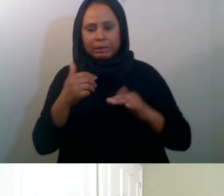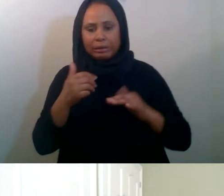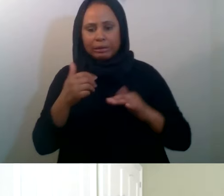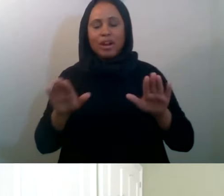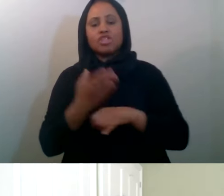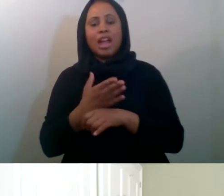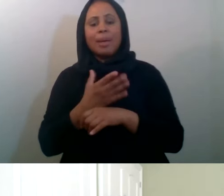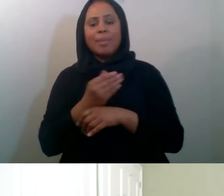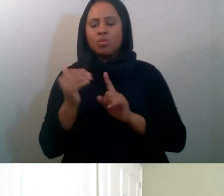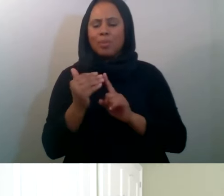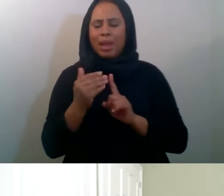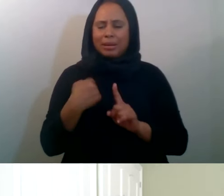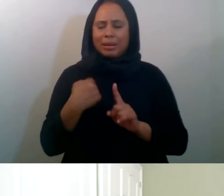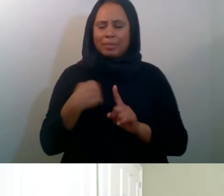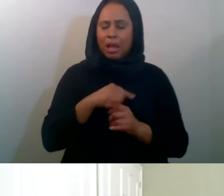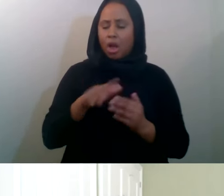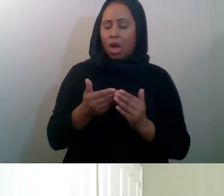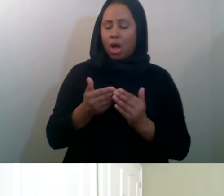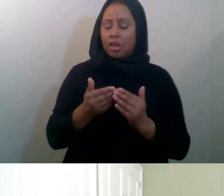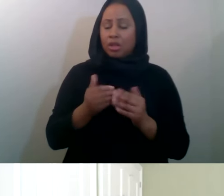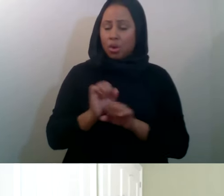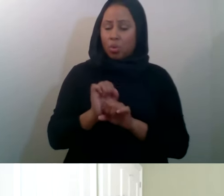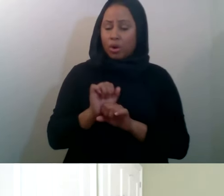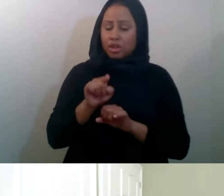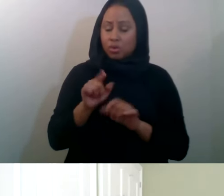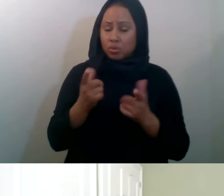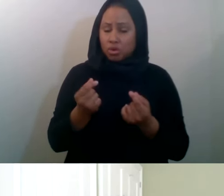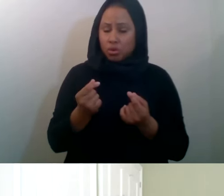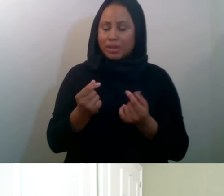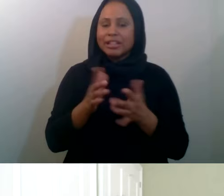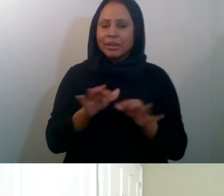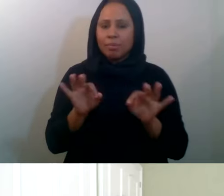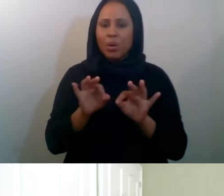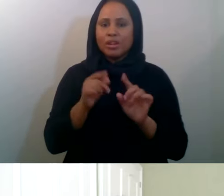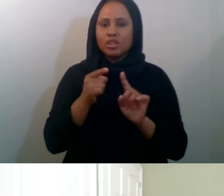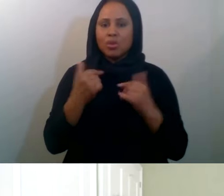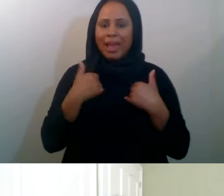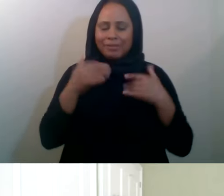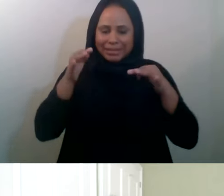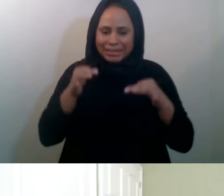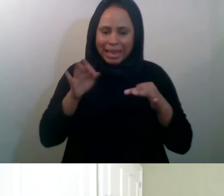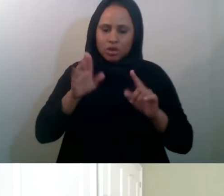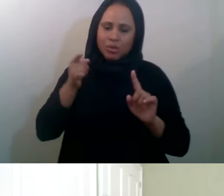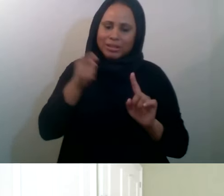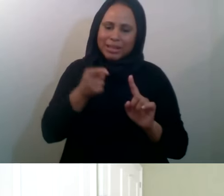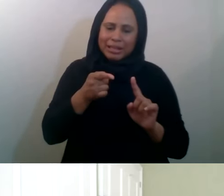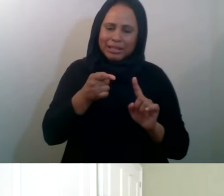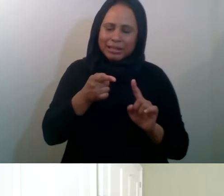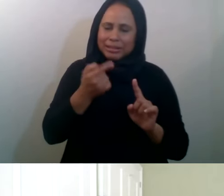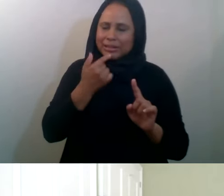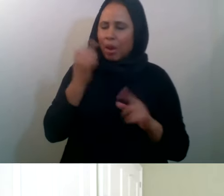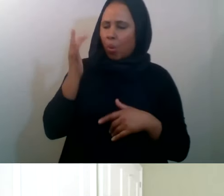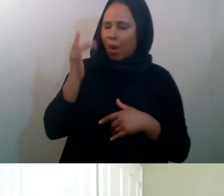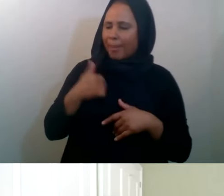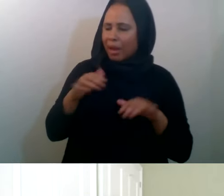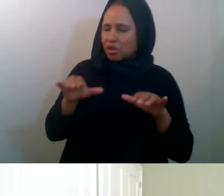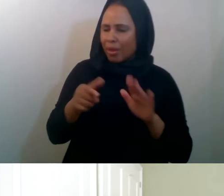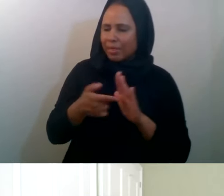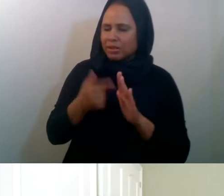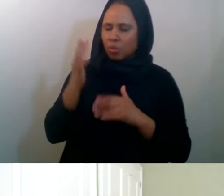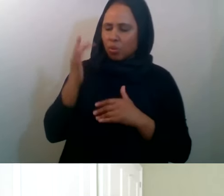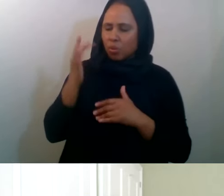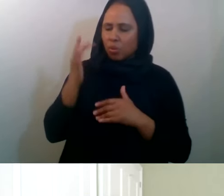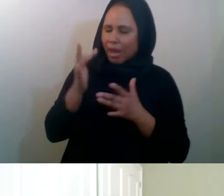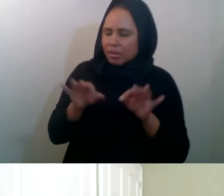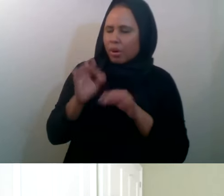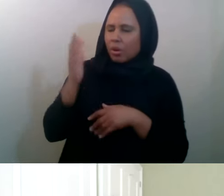intentionality is so important, right? That the ability to say, you know what, um, why am I doing this and why it's so important? Uh, and, and